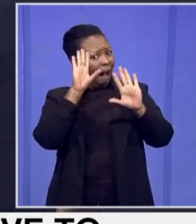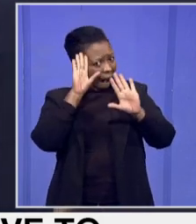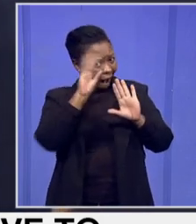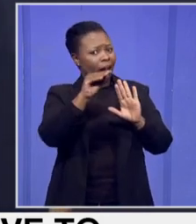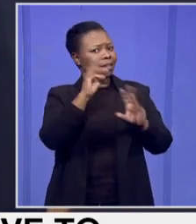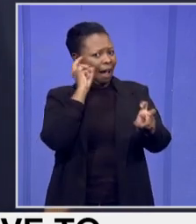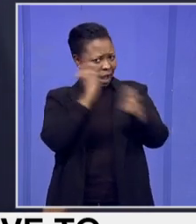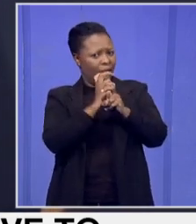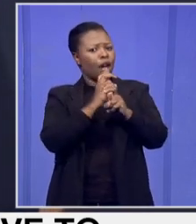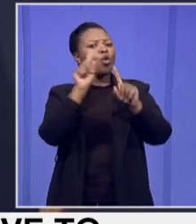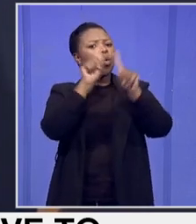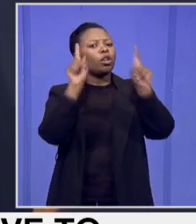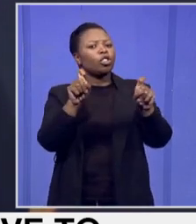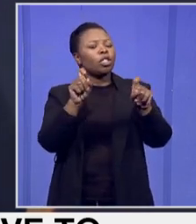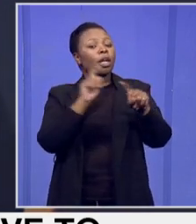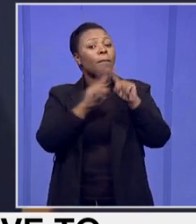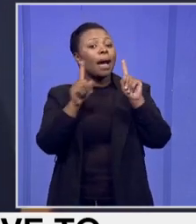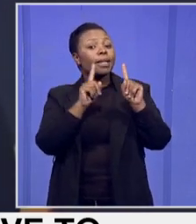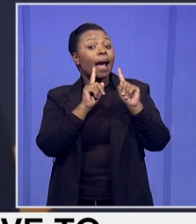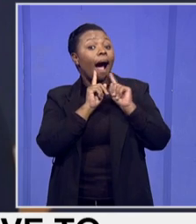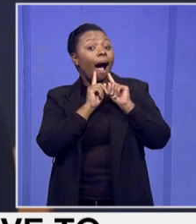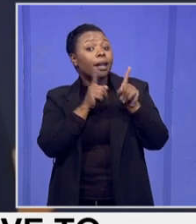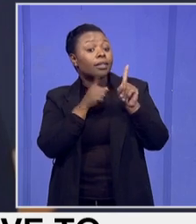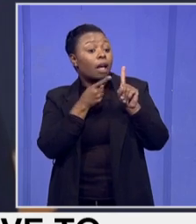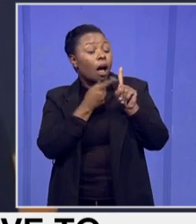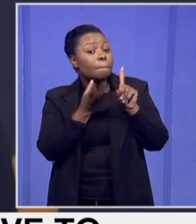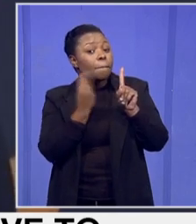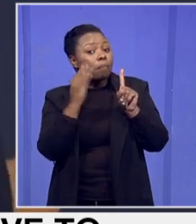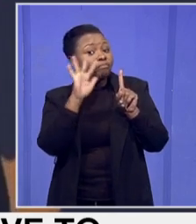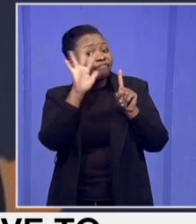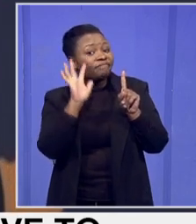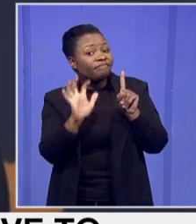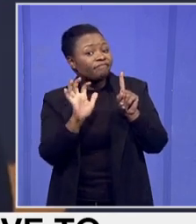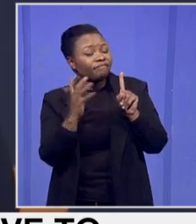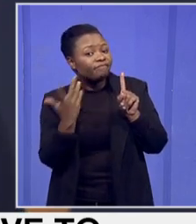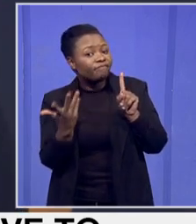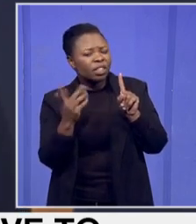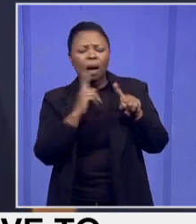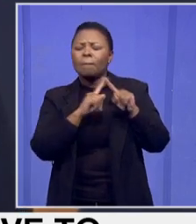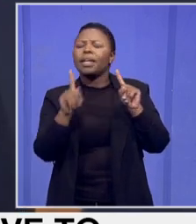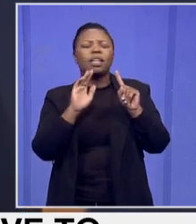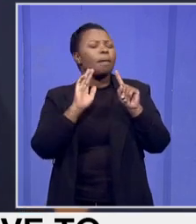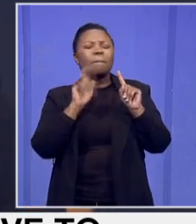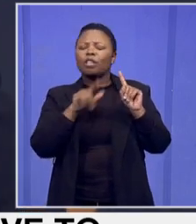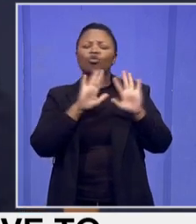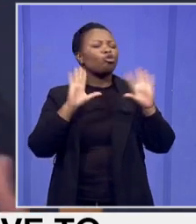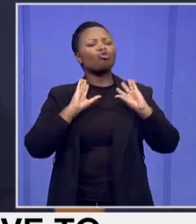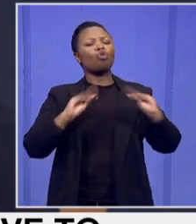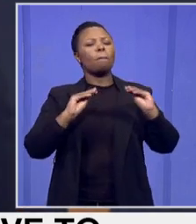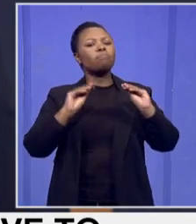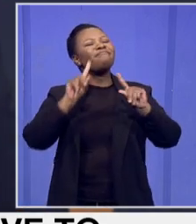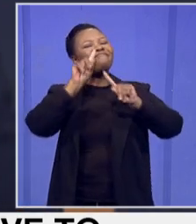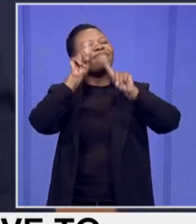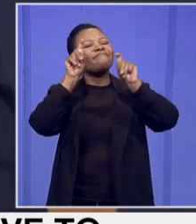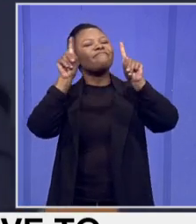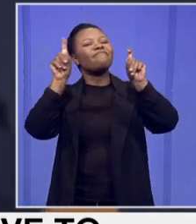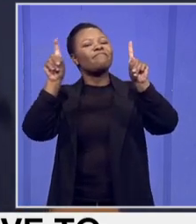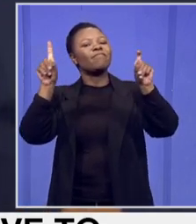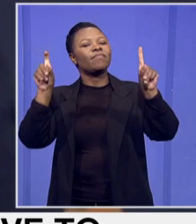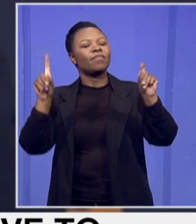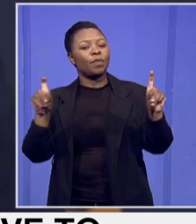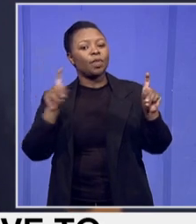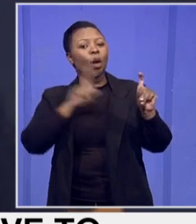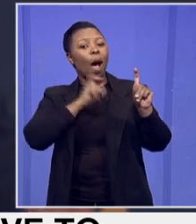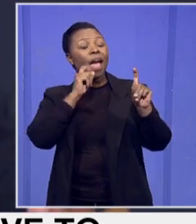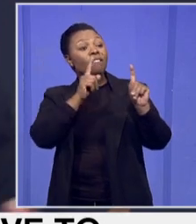is whether you're always getting the answers that you're seeking. But it shouldn't stop you from asking the questions. Because asking the questions to one